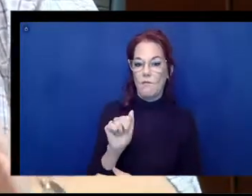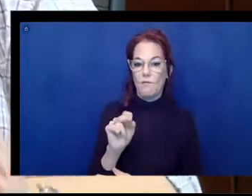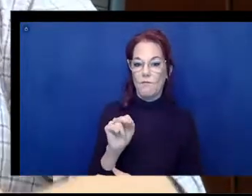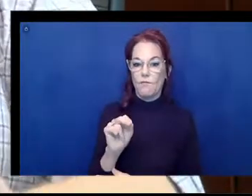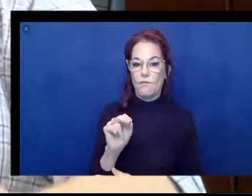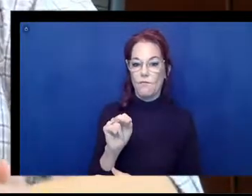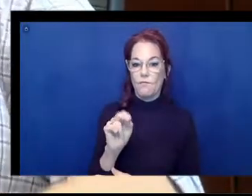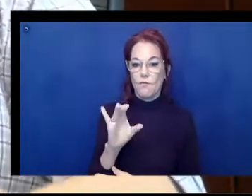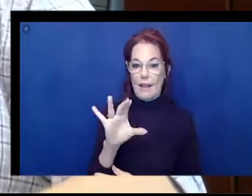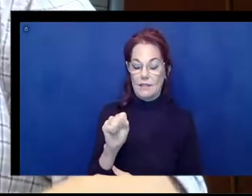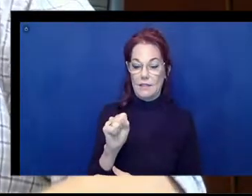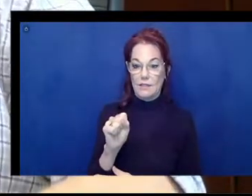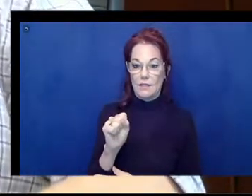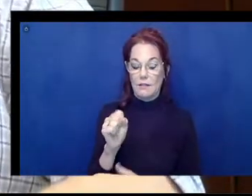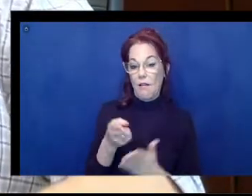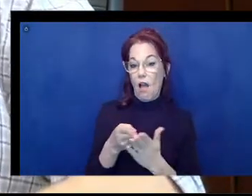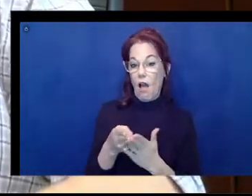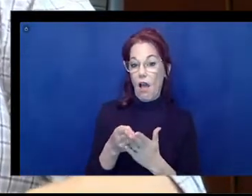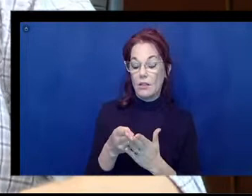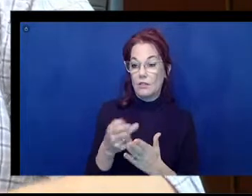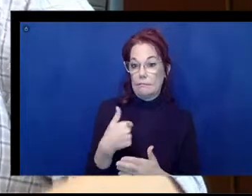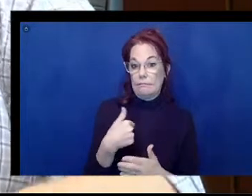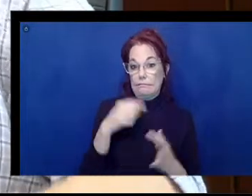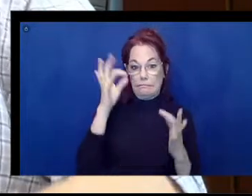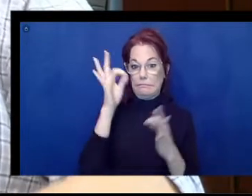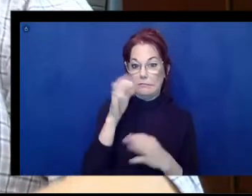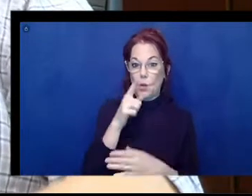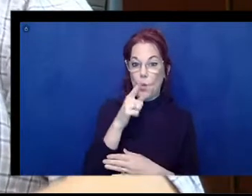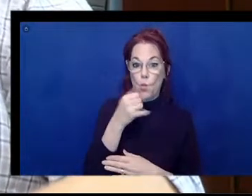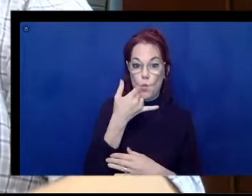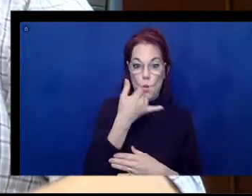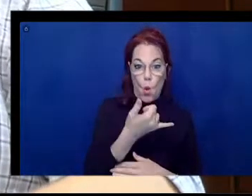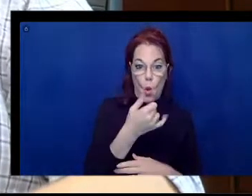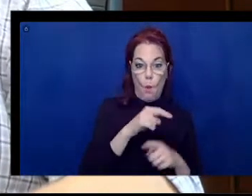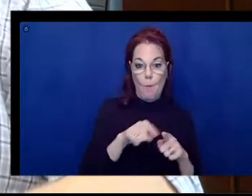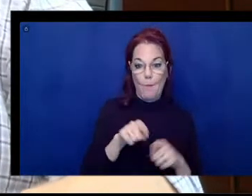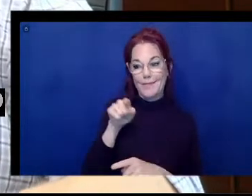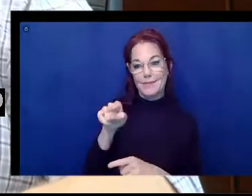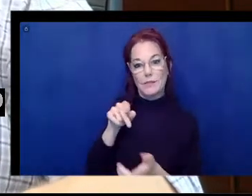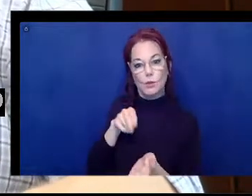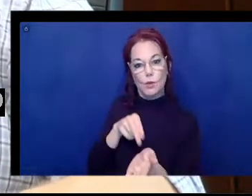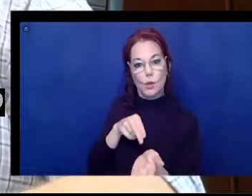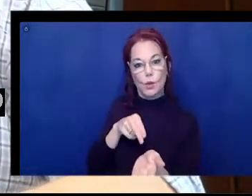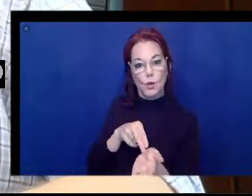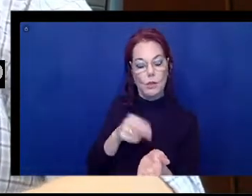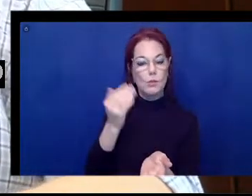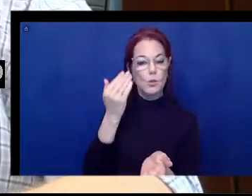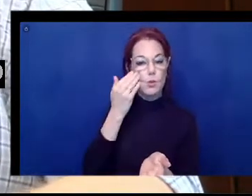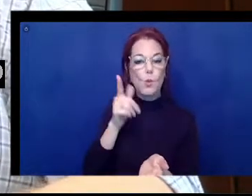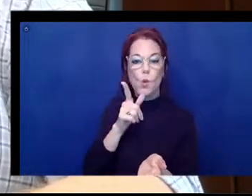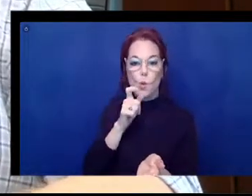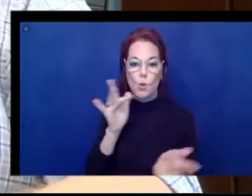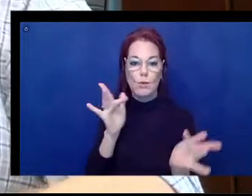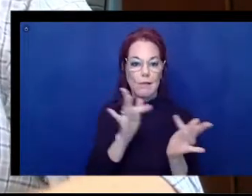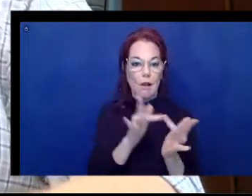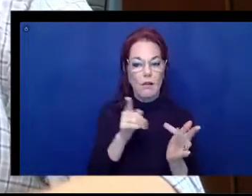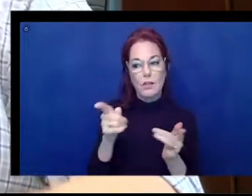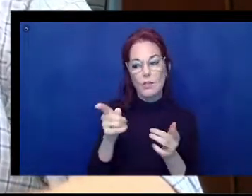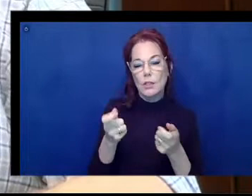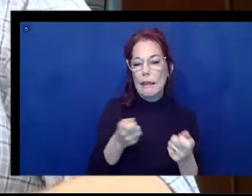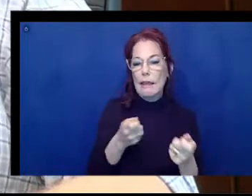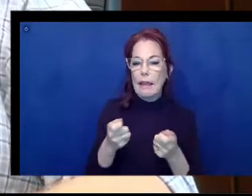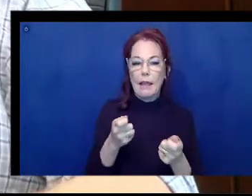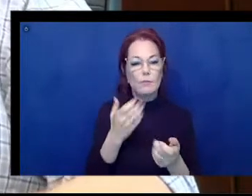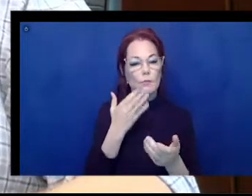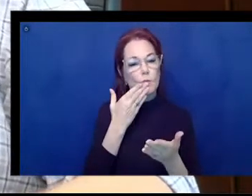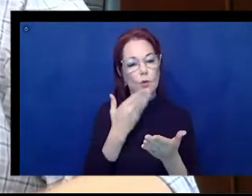wouldn't know who to call, to be honest with you, but she could, and she handles that for me very well. It's just fantastic.